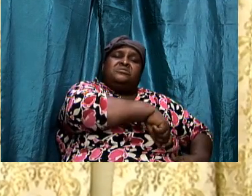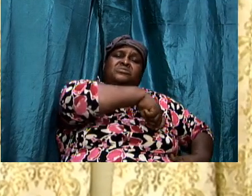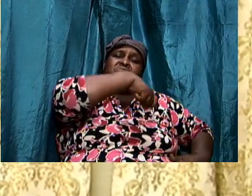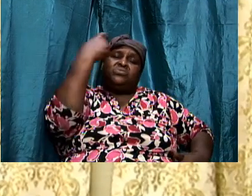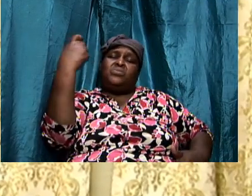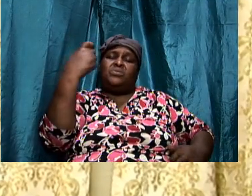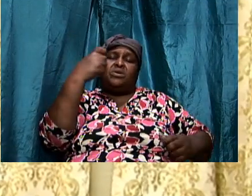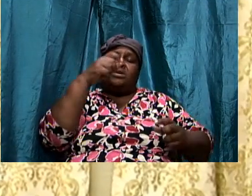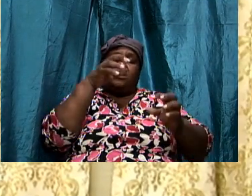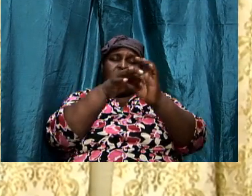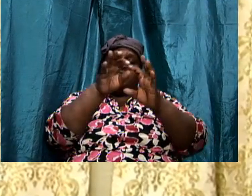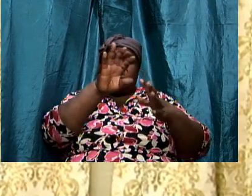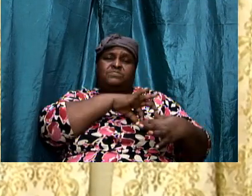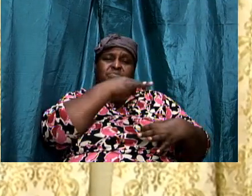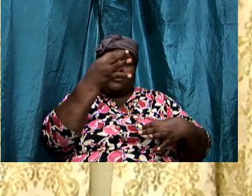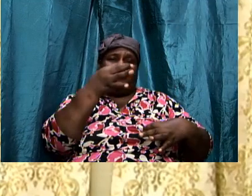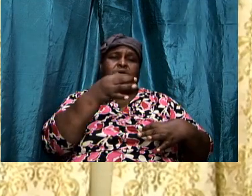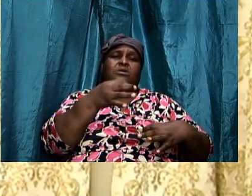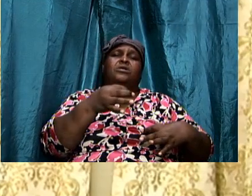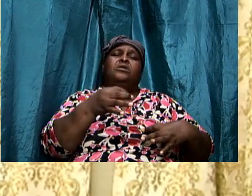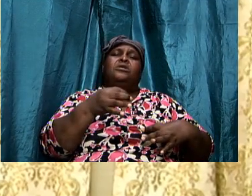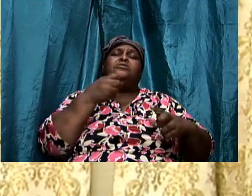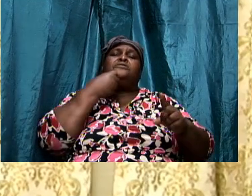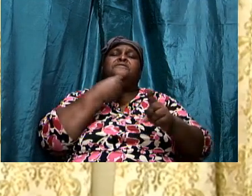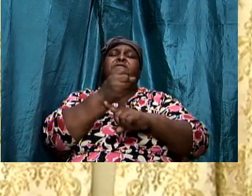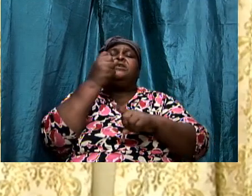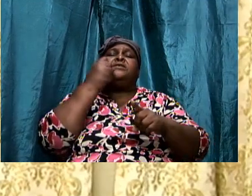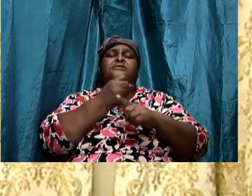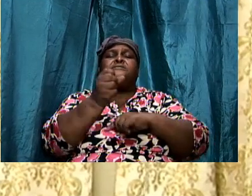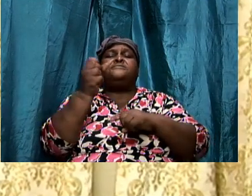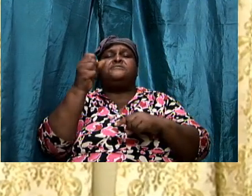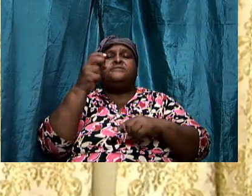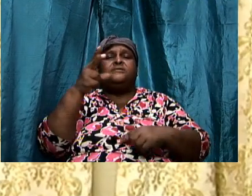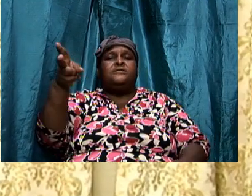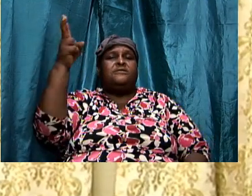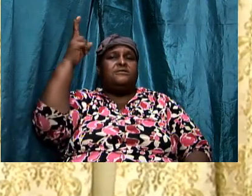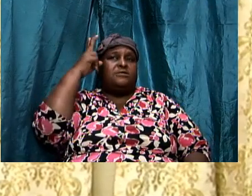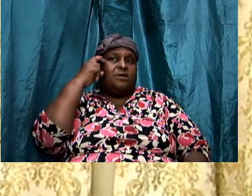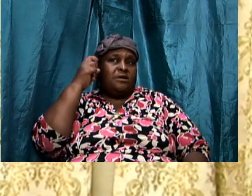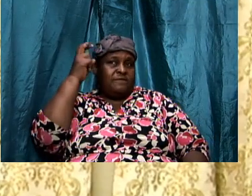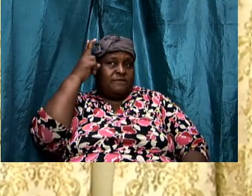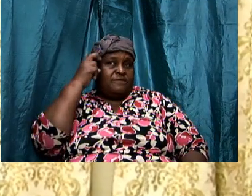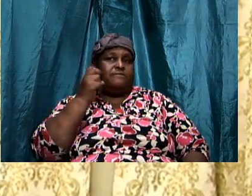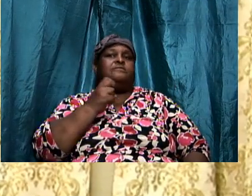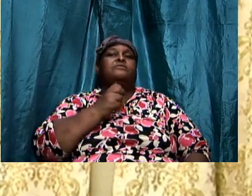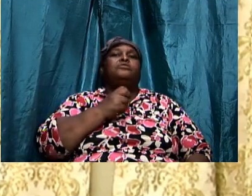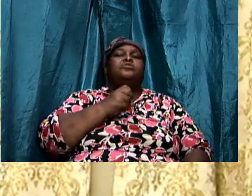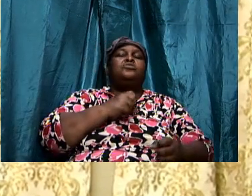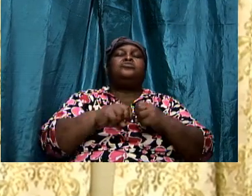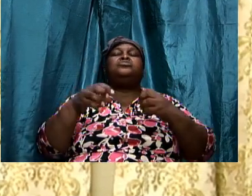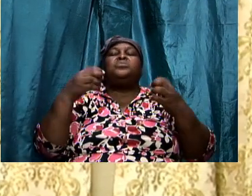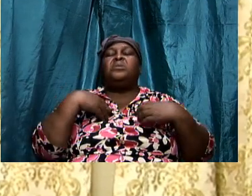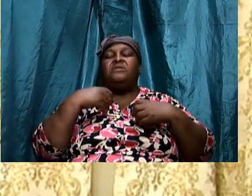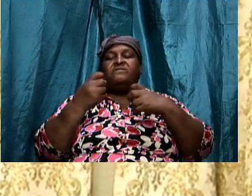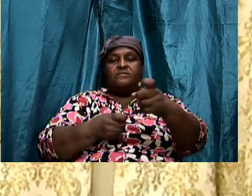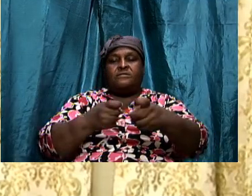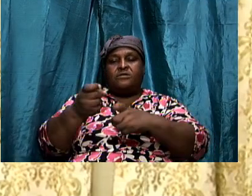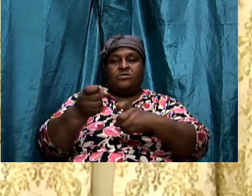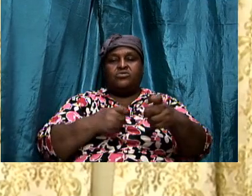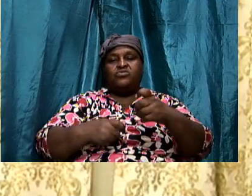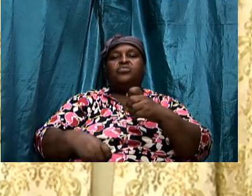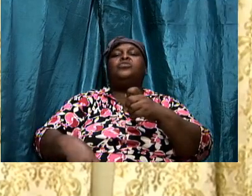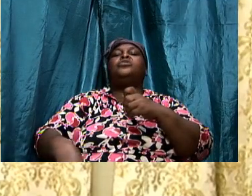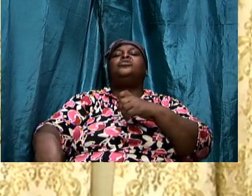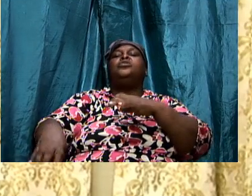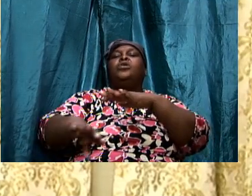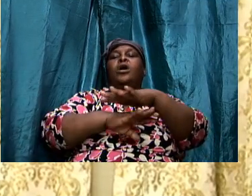cause brutal, massive hemorrhaging on the part